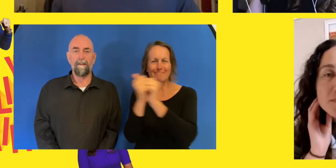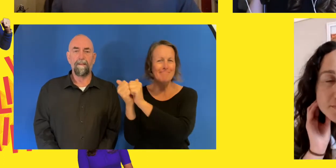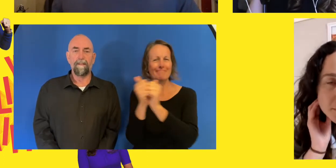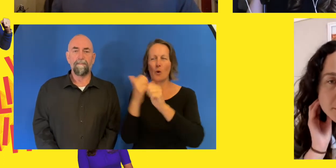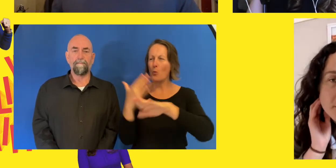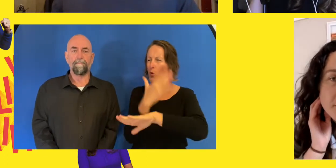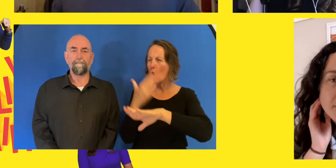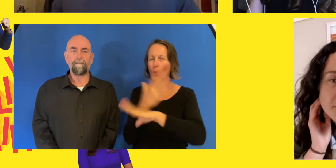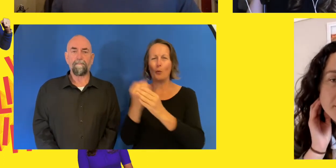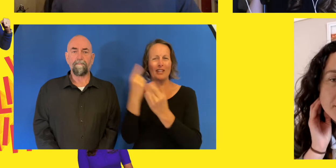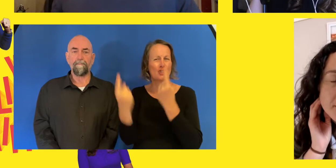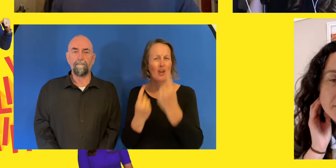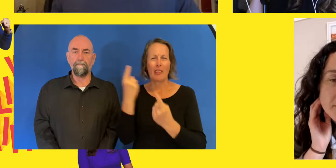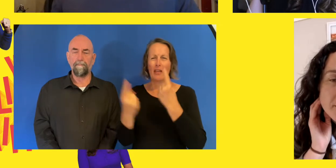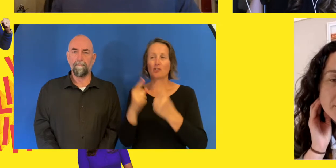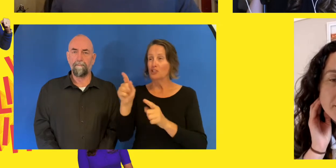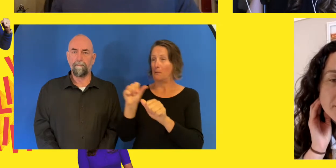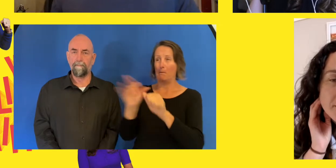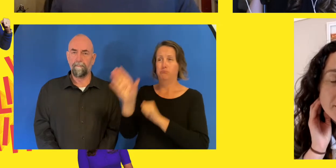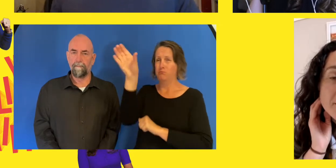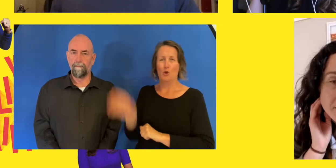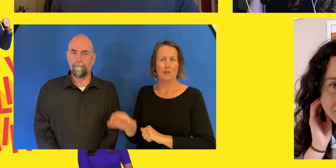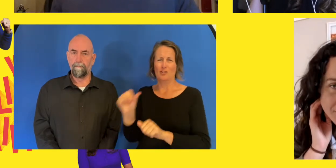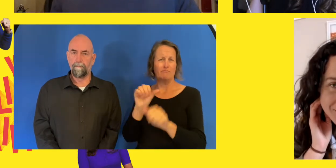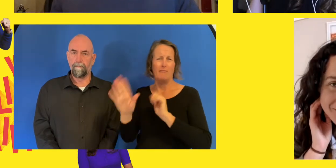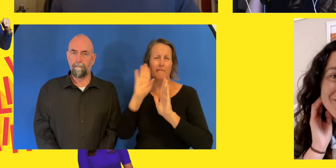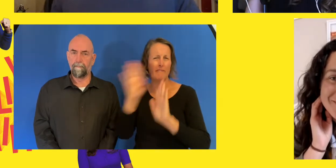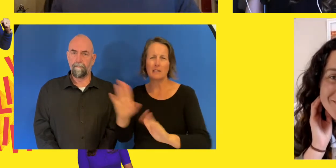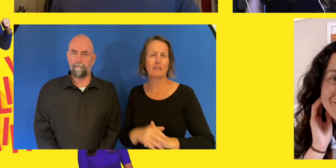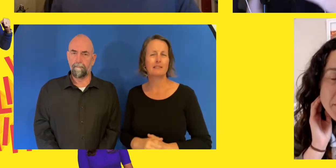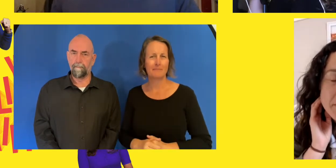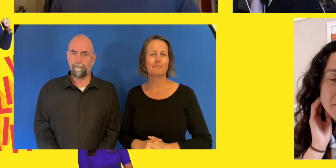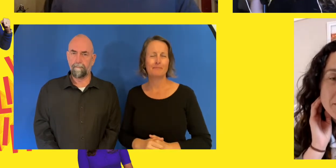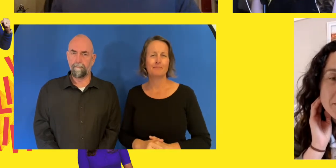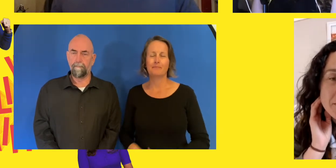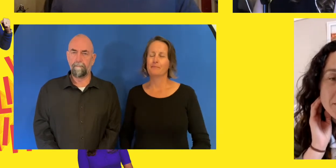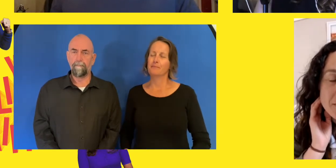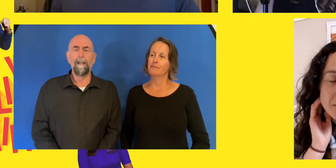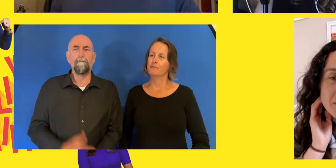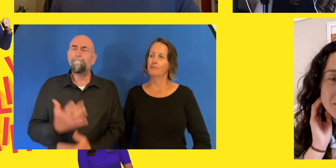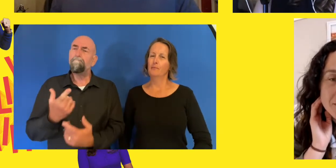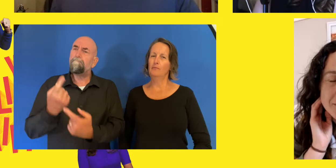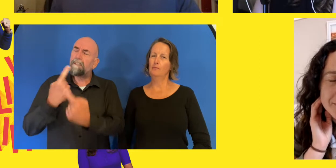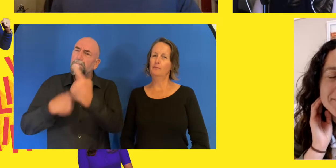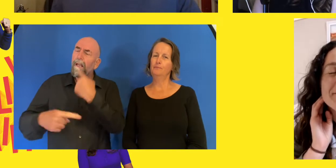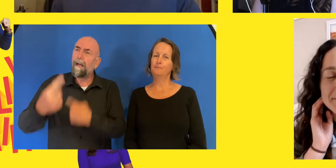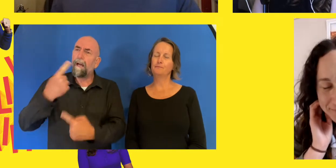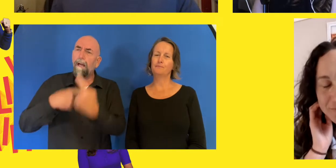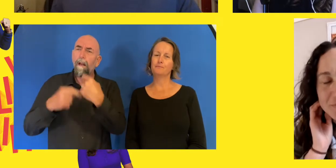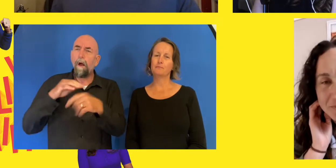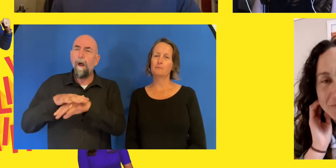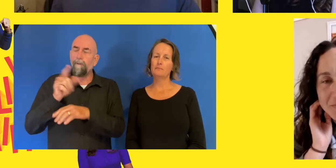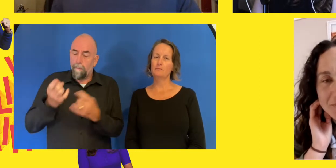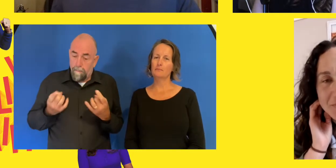prep for this? It's your fourth games. You know that it's going to be your last games. Can you talk